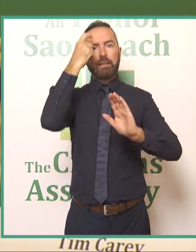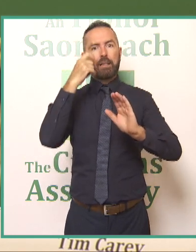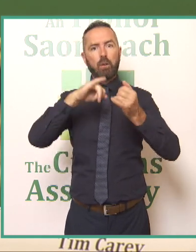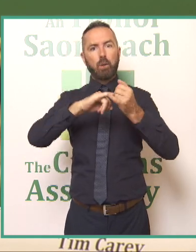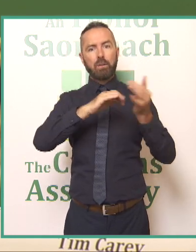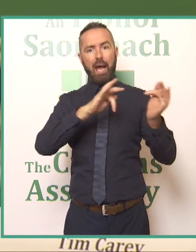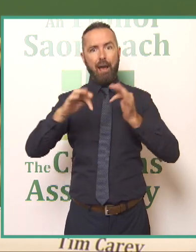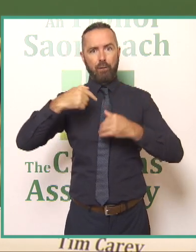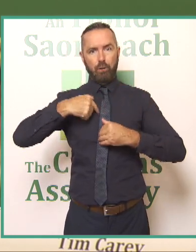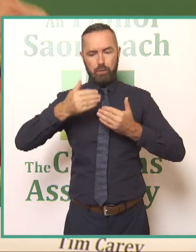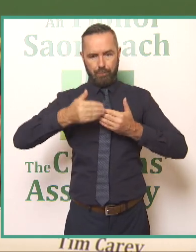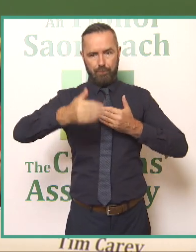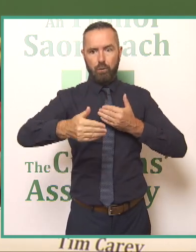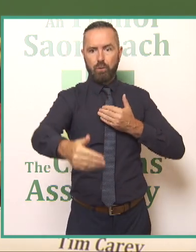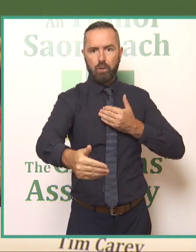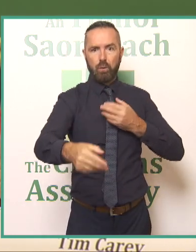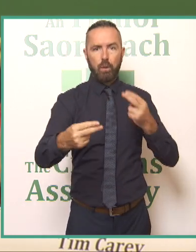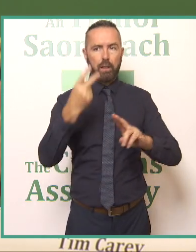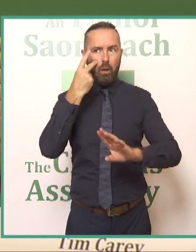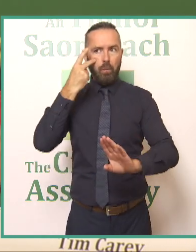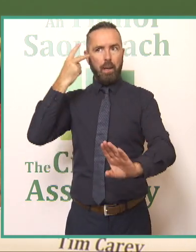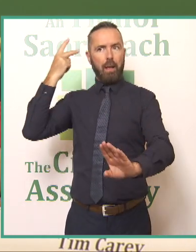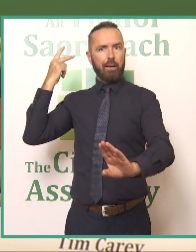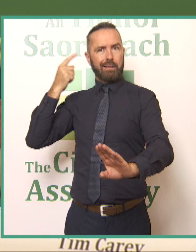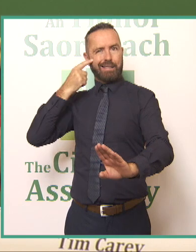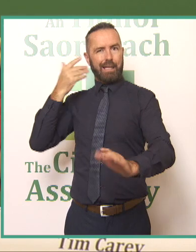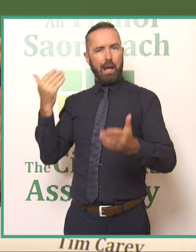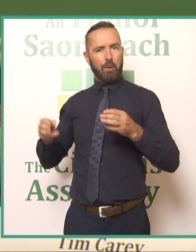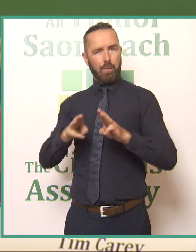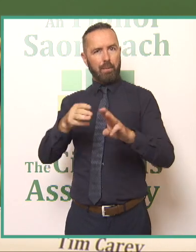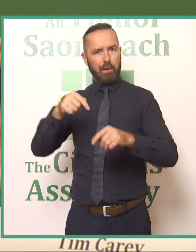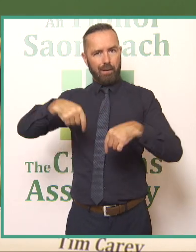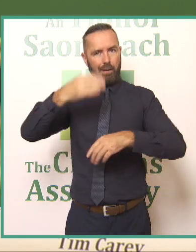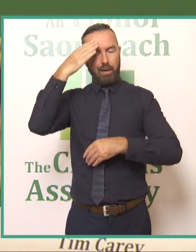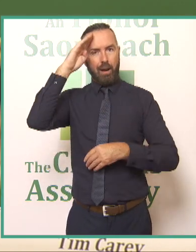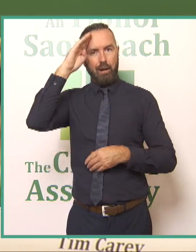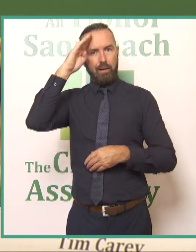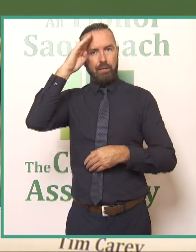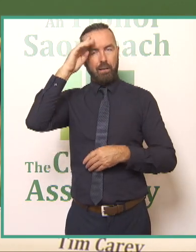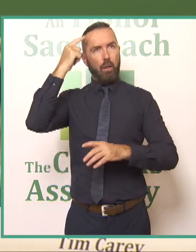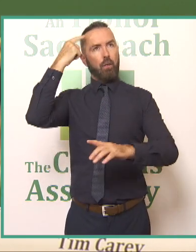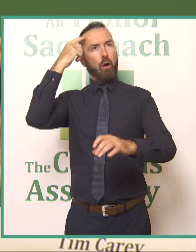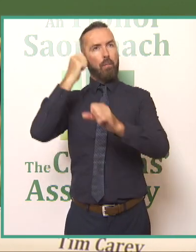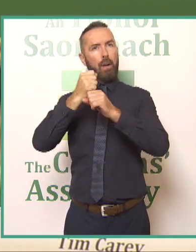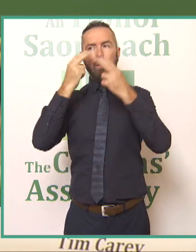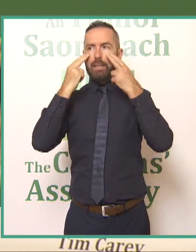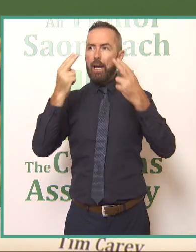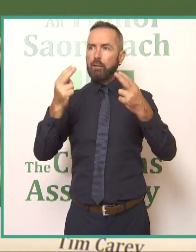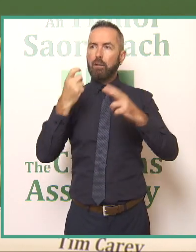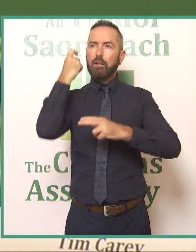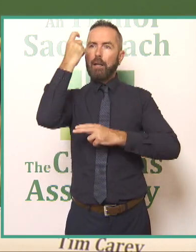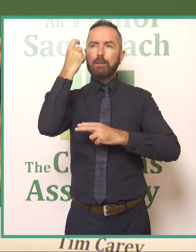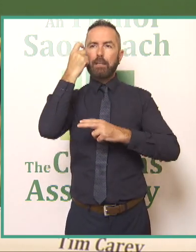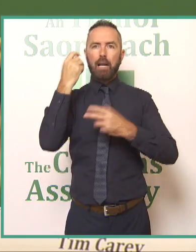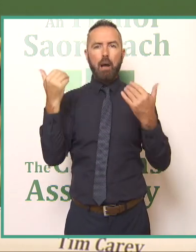us so maybe we should look back and see how people in Ireland before and thought about nature and considered